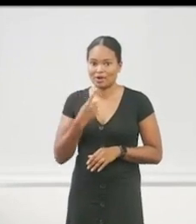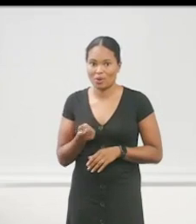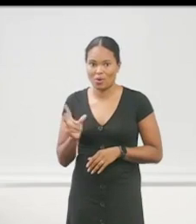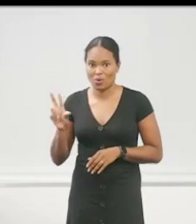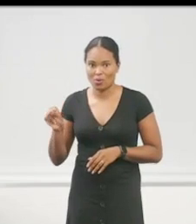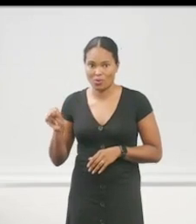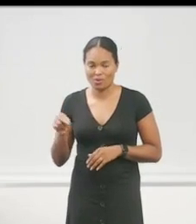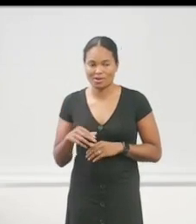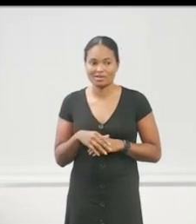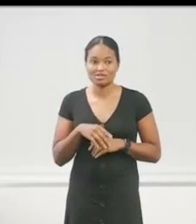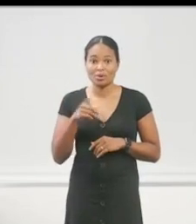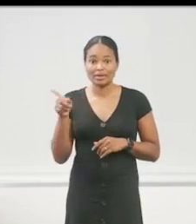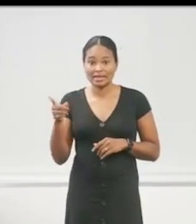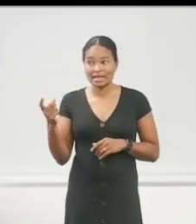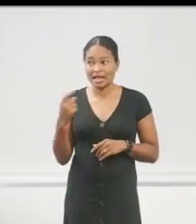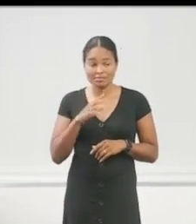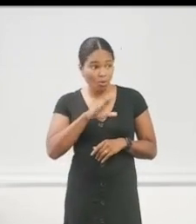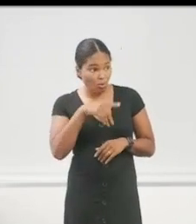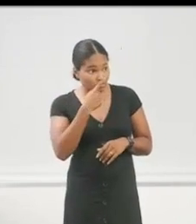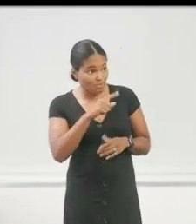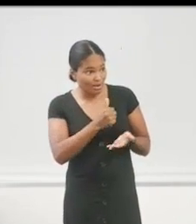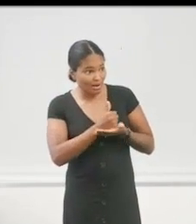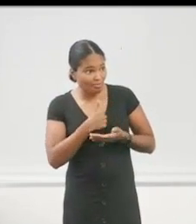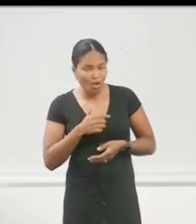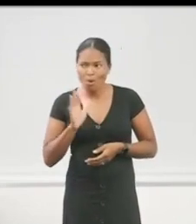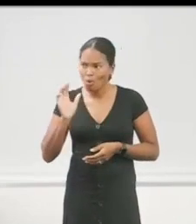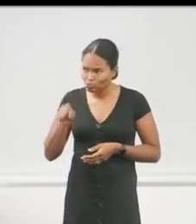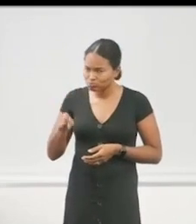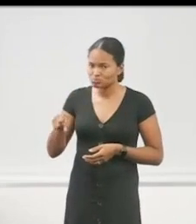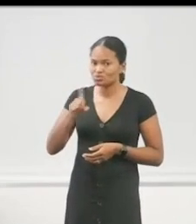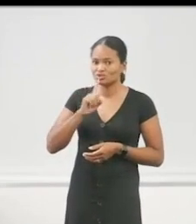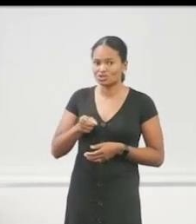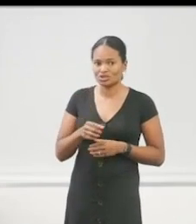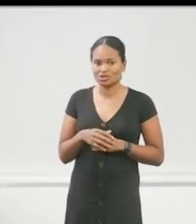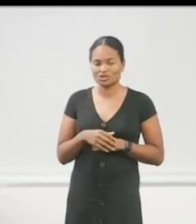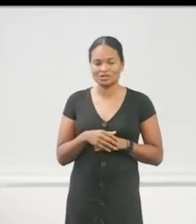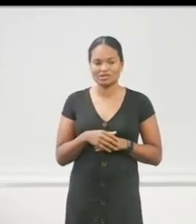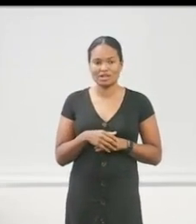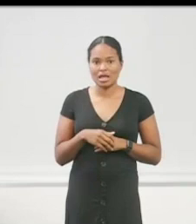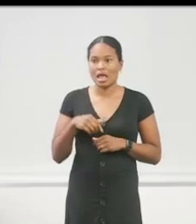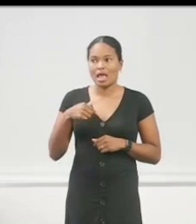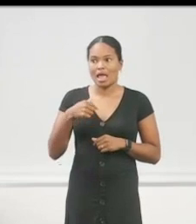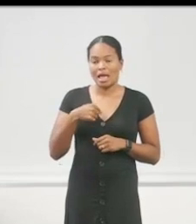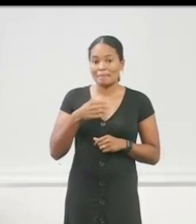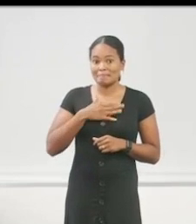So, he said, hey, would you help me out? I said, sure. My mistake was I didn't ask him what he wanted.